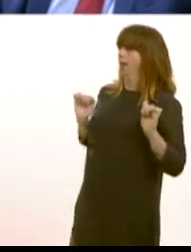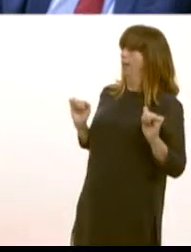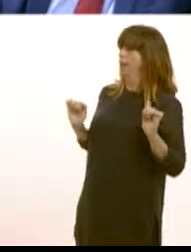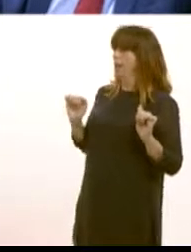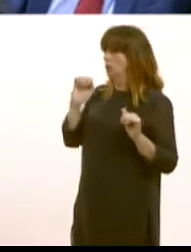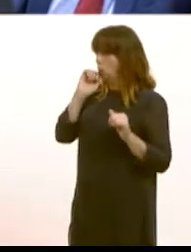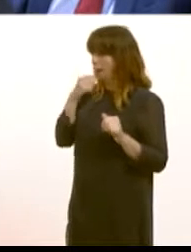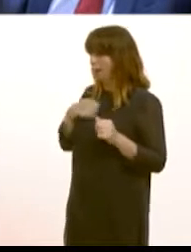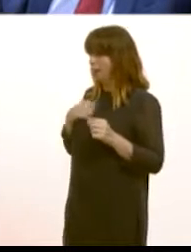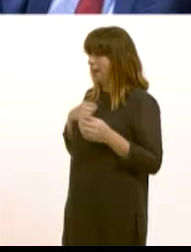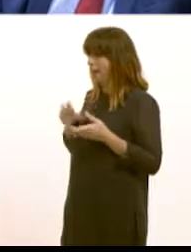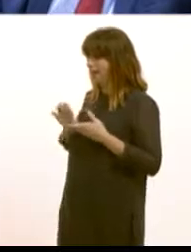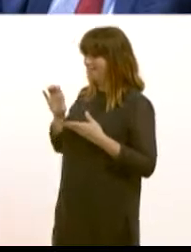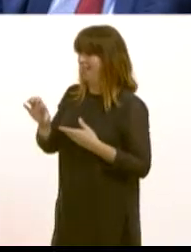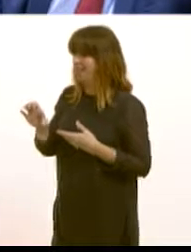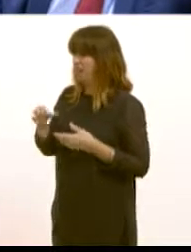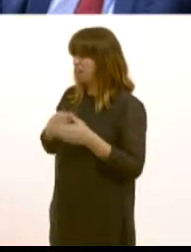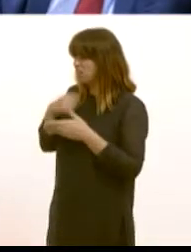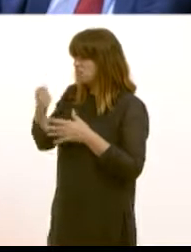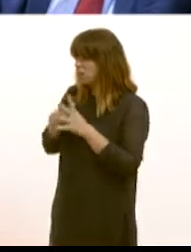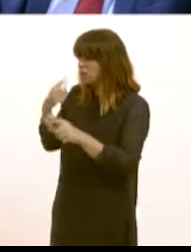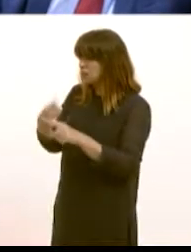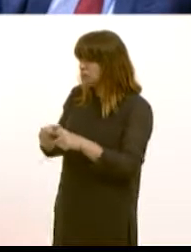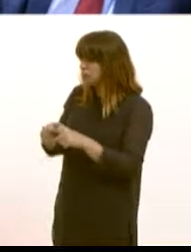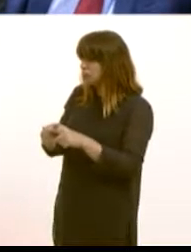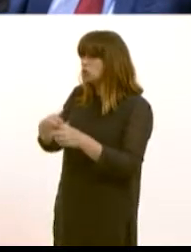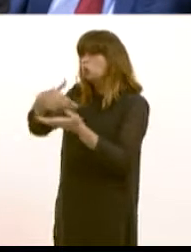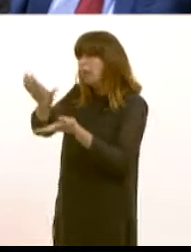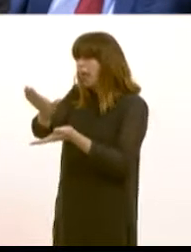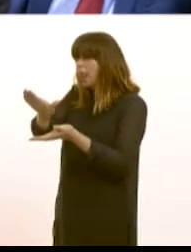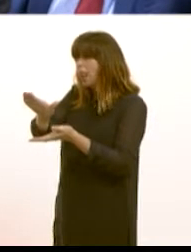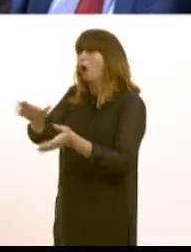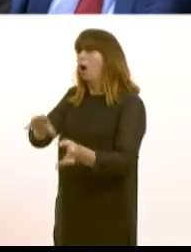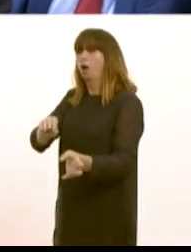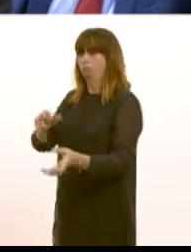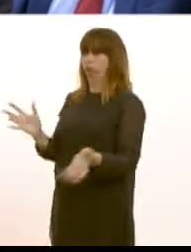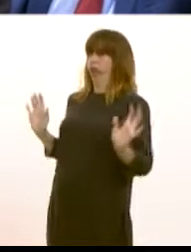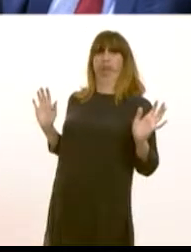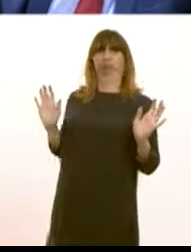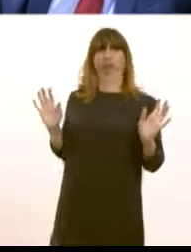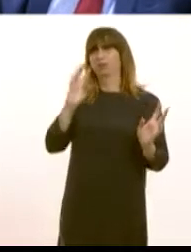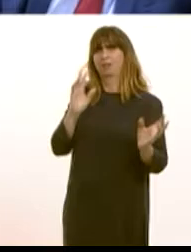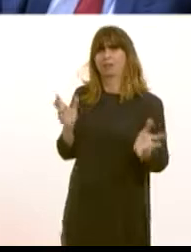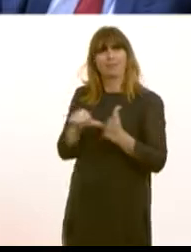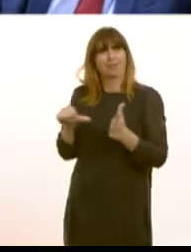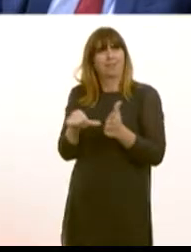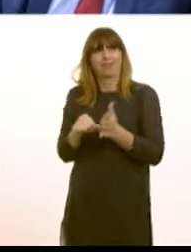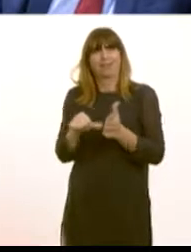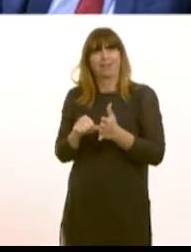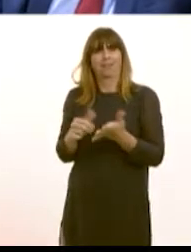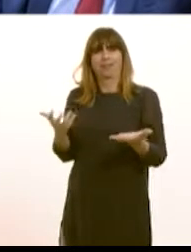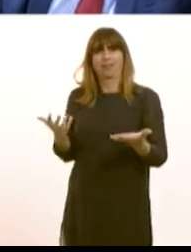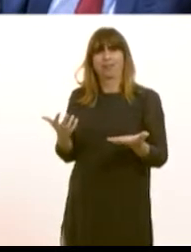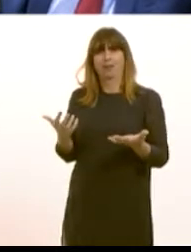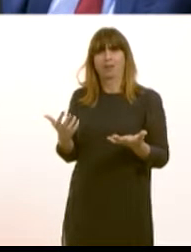operations they don't see the UK they see the UK as part of a European operation anything that puts a barrier between the UK and the rest of the European operation is